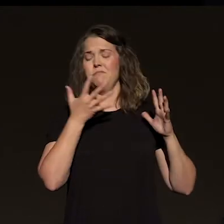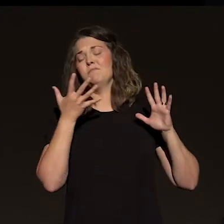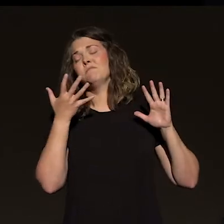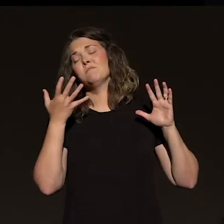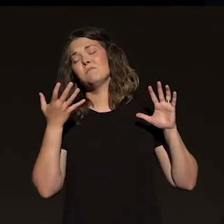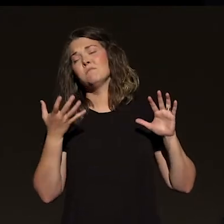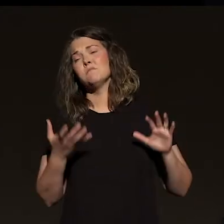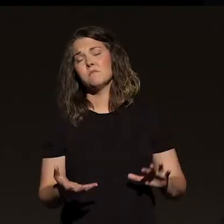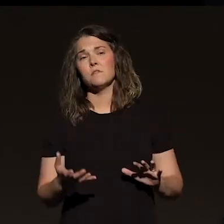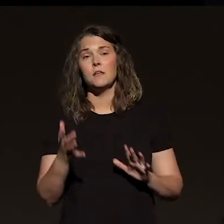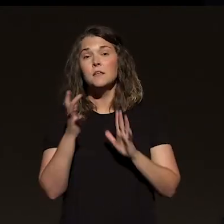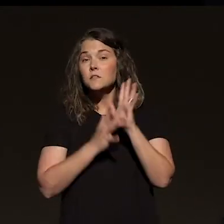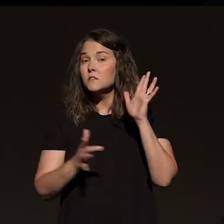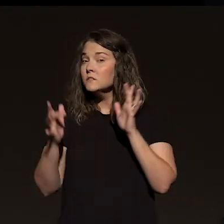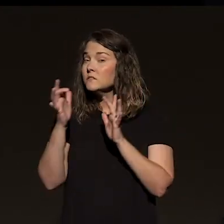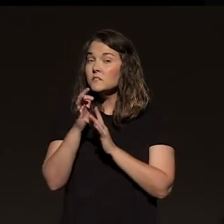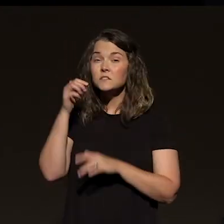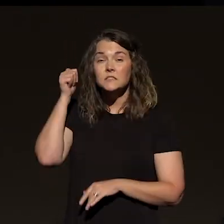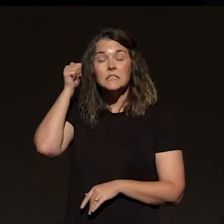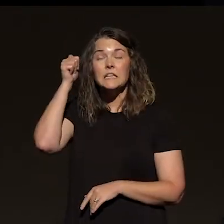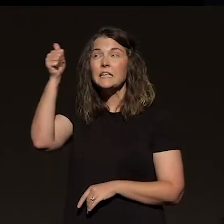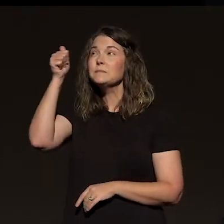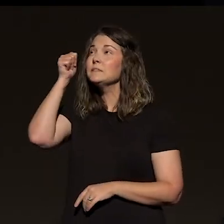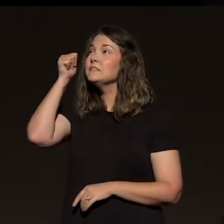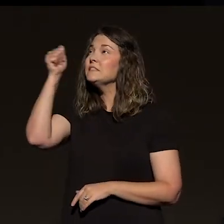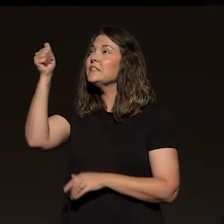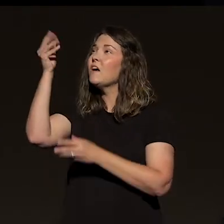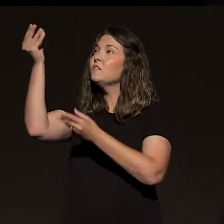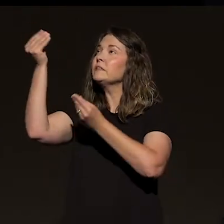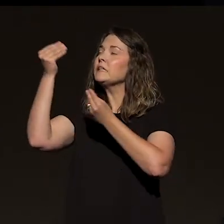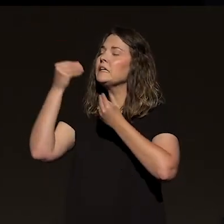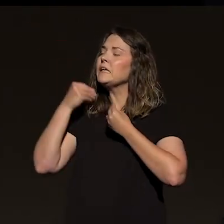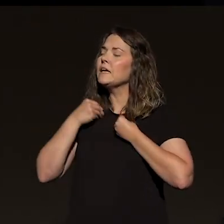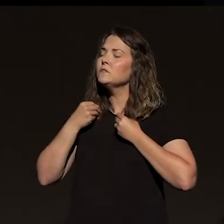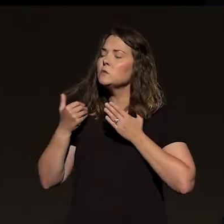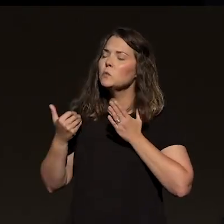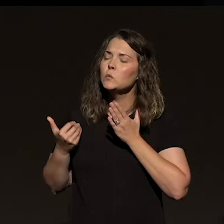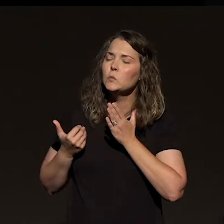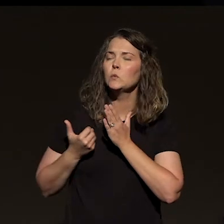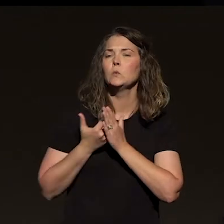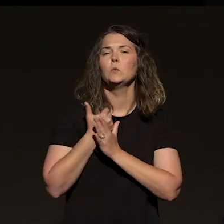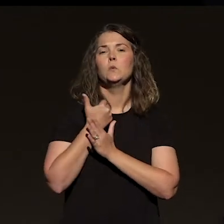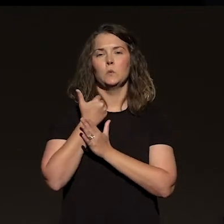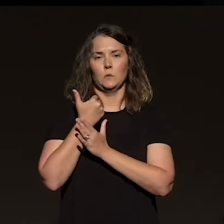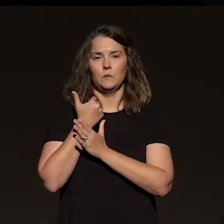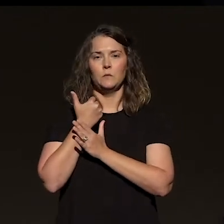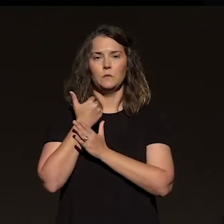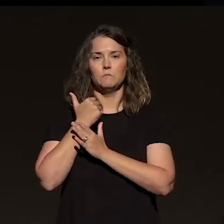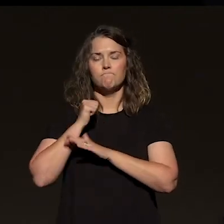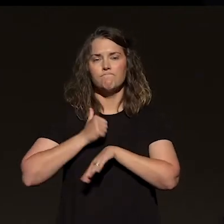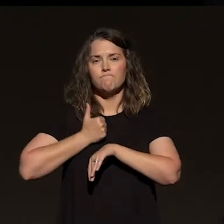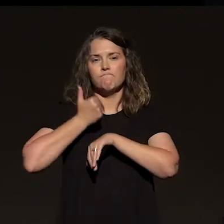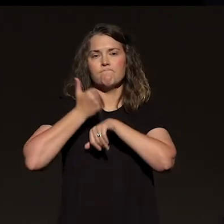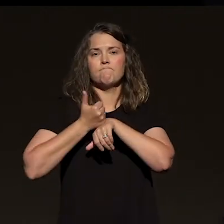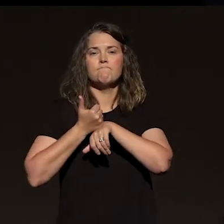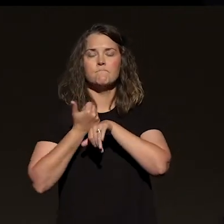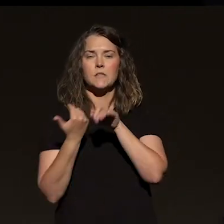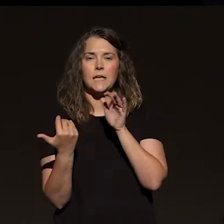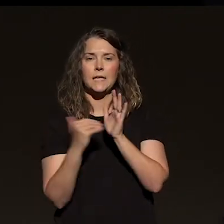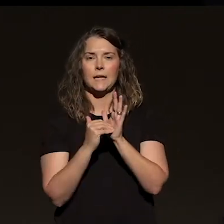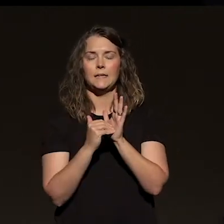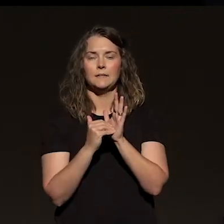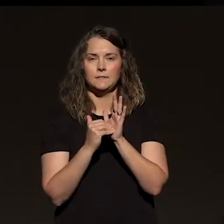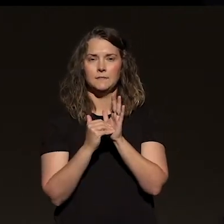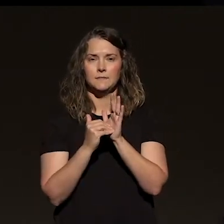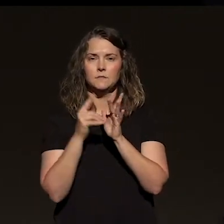Jesus specializes in resurrecting things and giving you a brand new chance to build again, to start